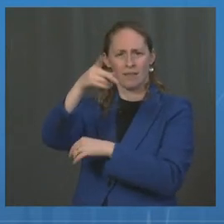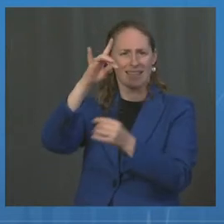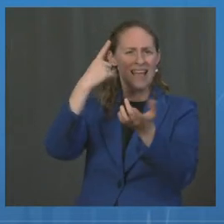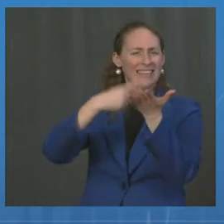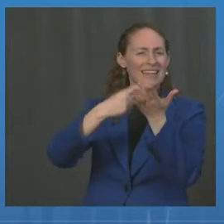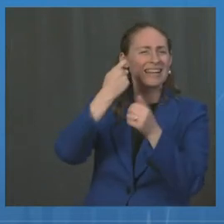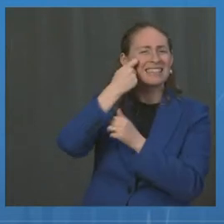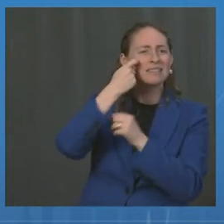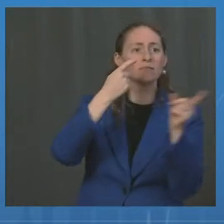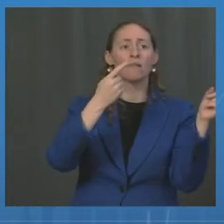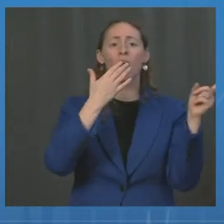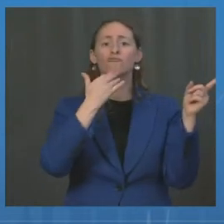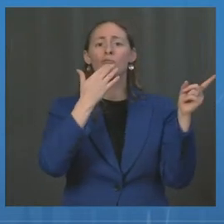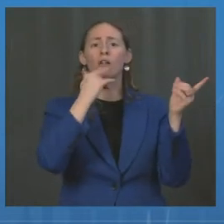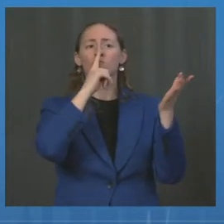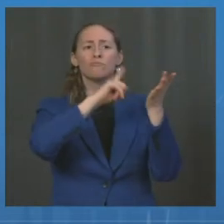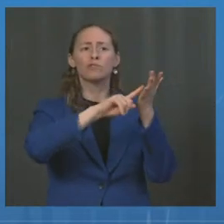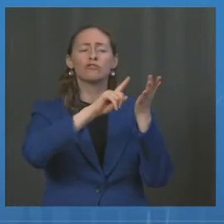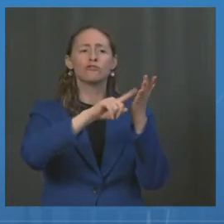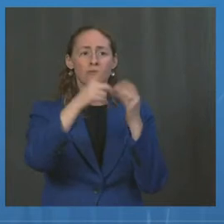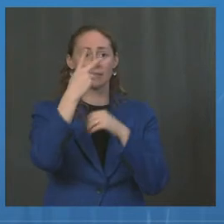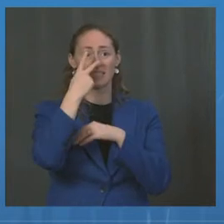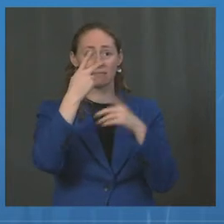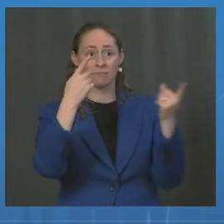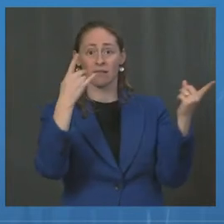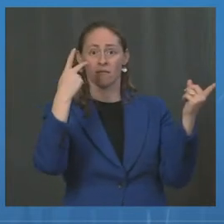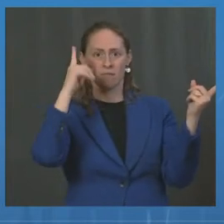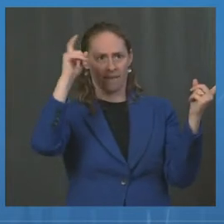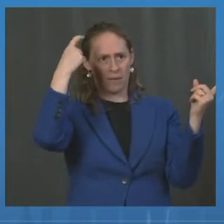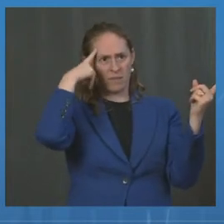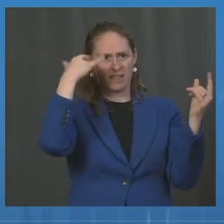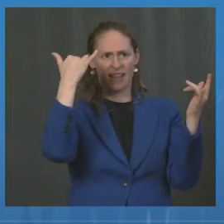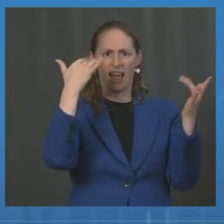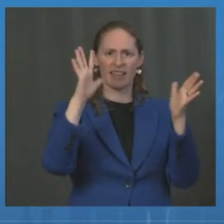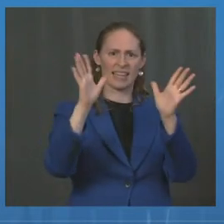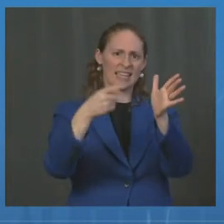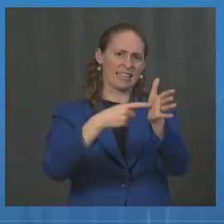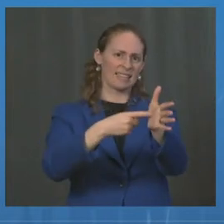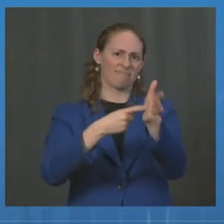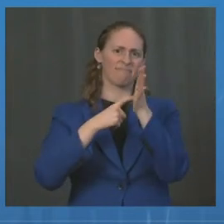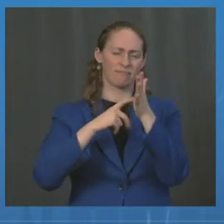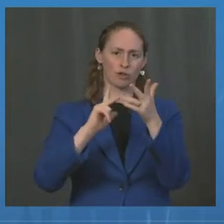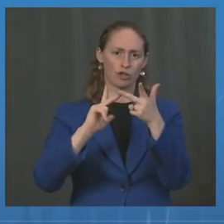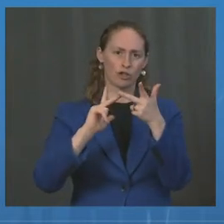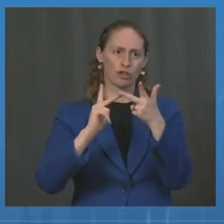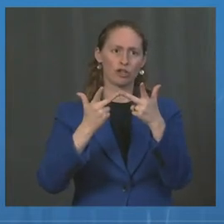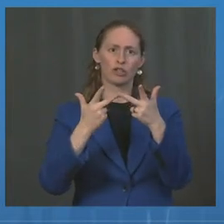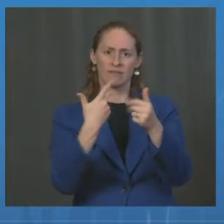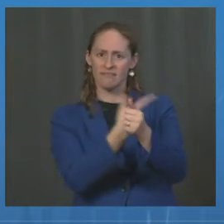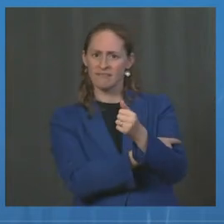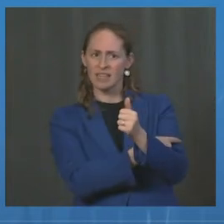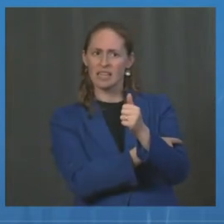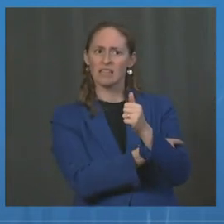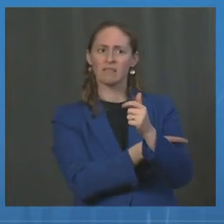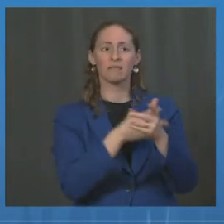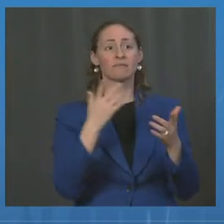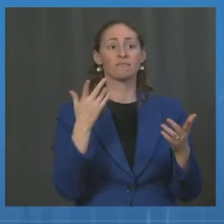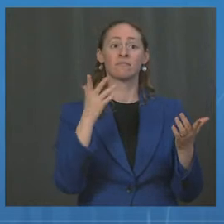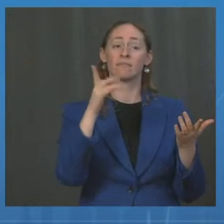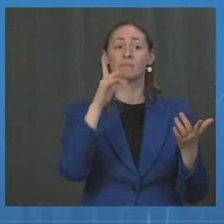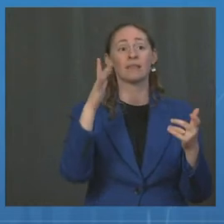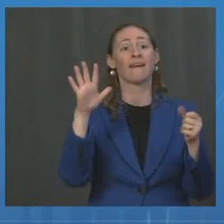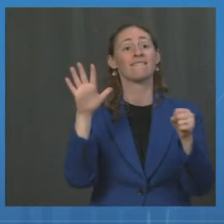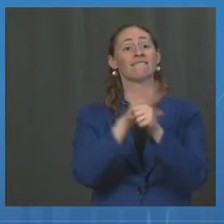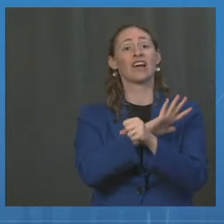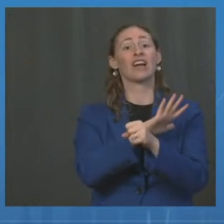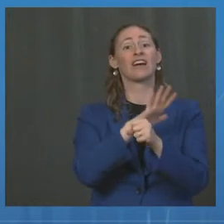government require people to get a third dose of the vaccine to be considered fully vaccinated. Do you expect